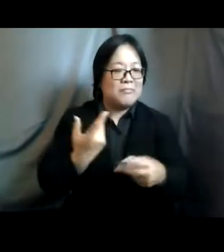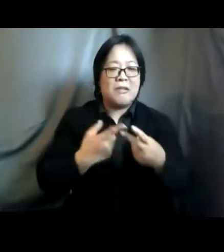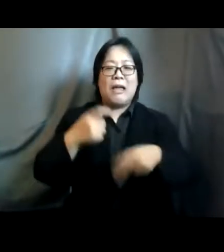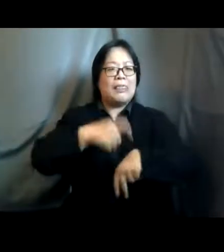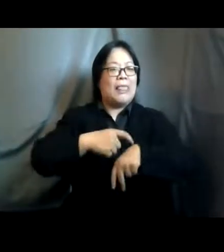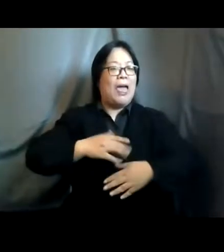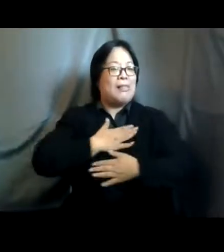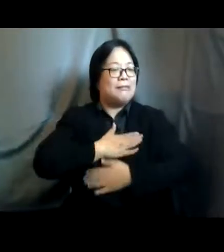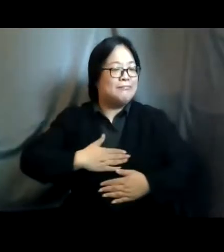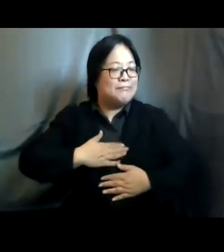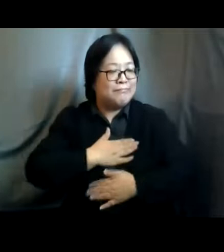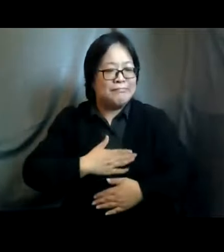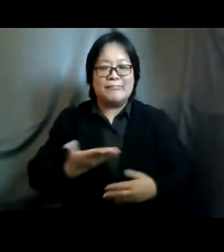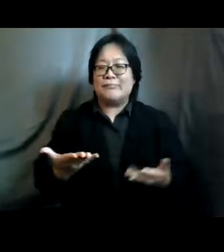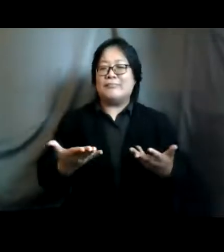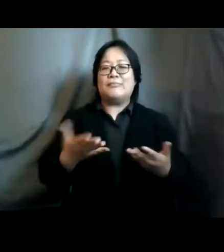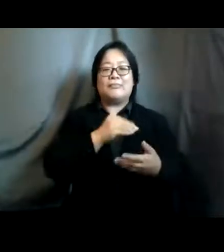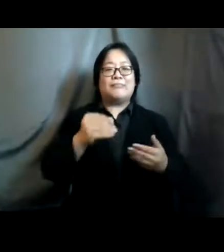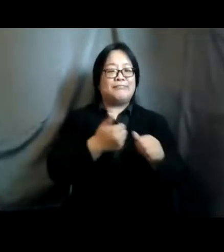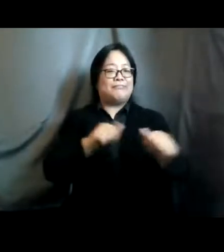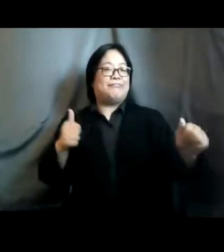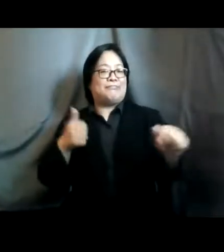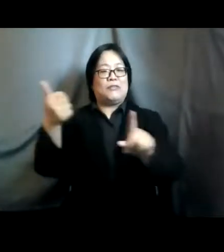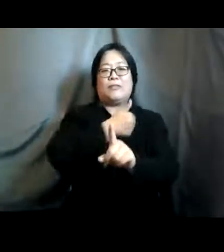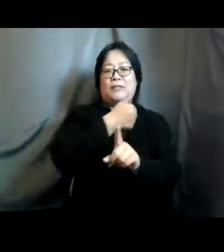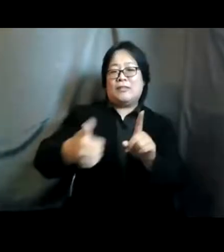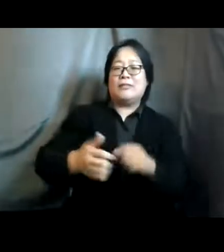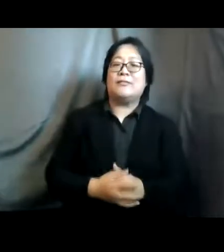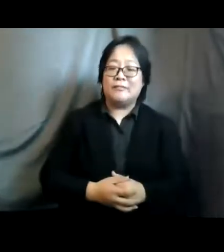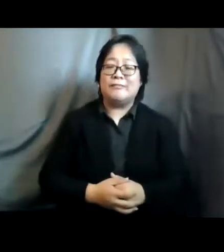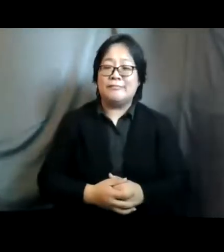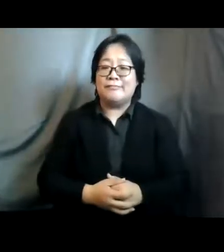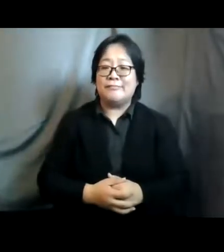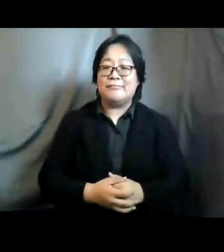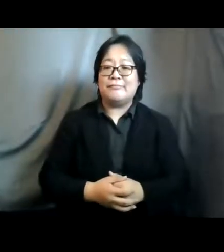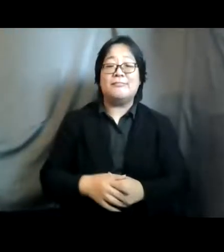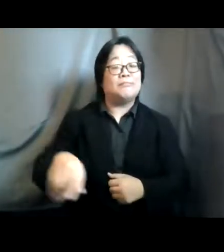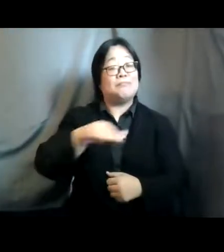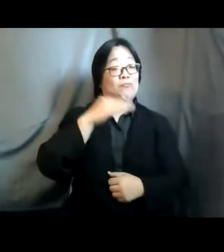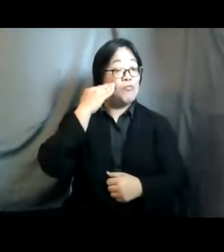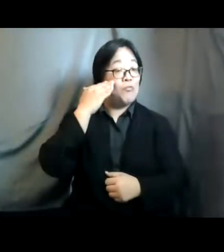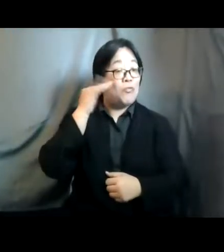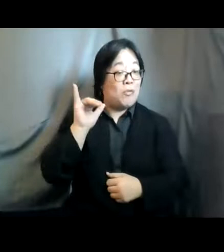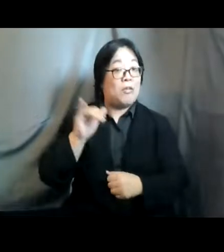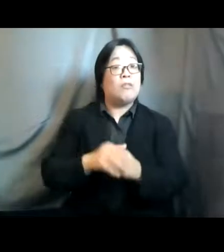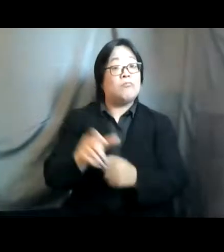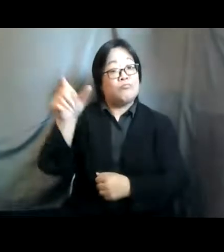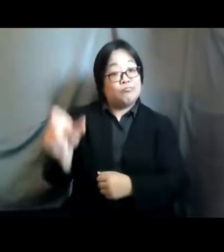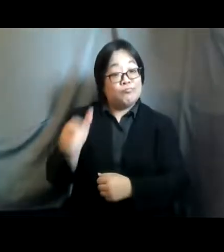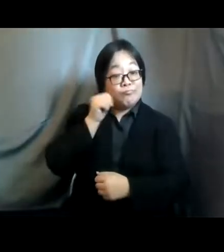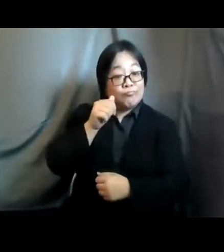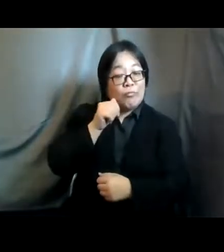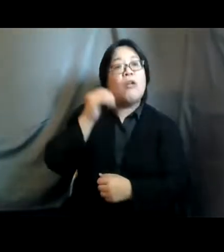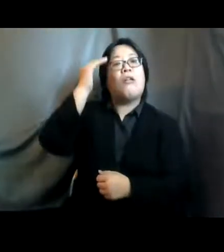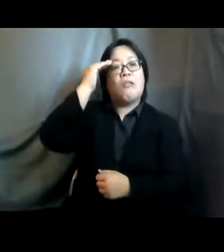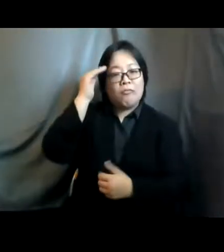avoid gender-based violence as well and if we we know also that if she is able to make choices